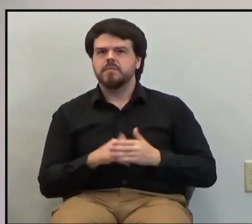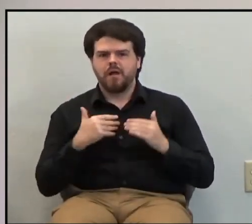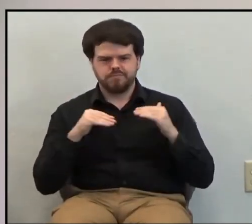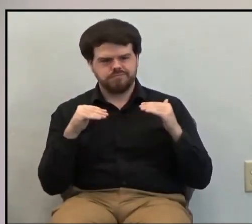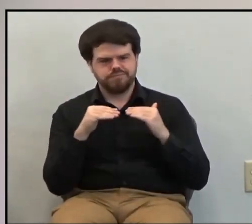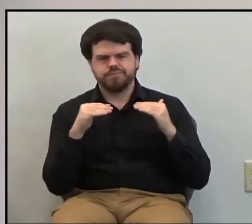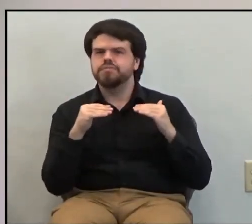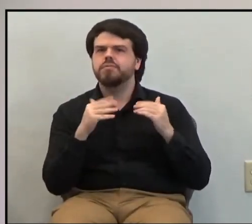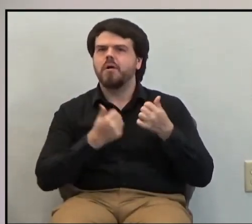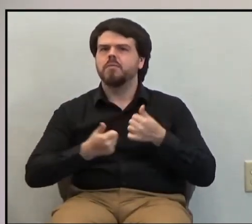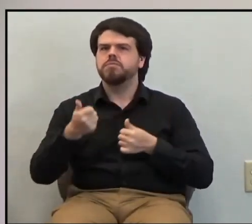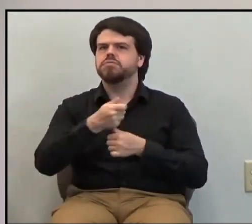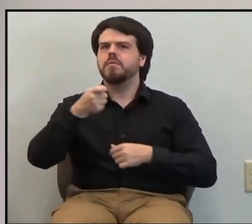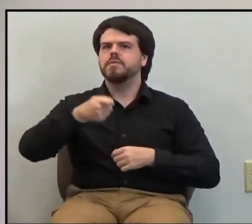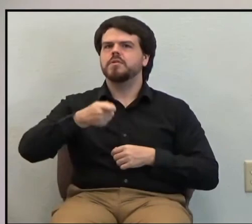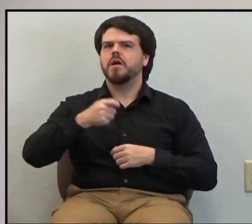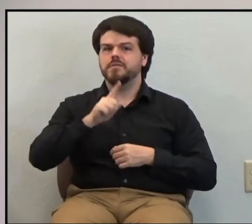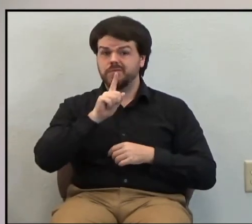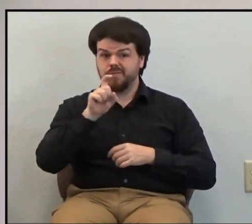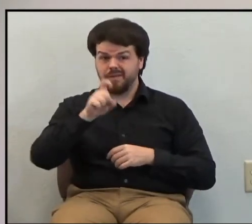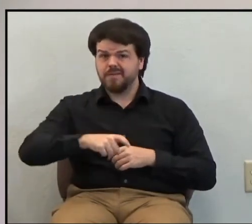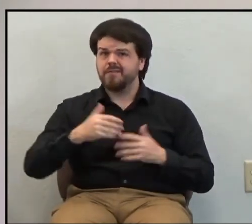awesome judge. I am to be feared.